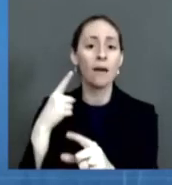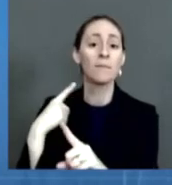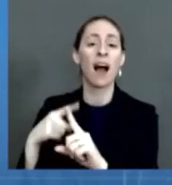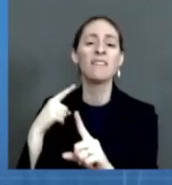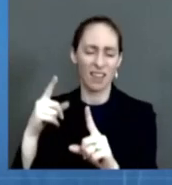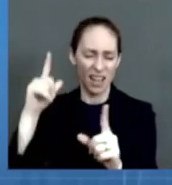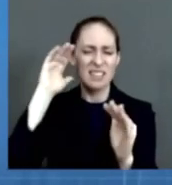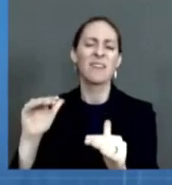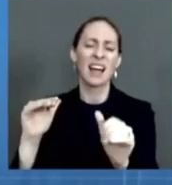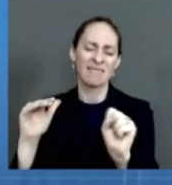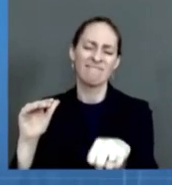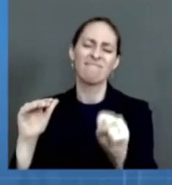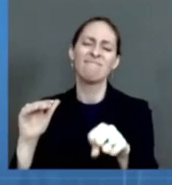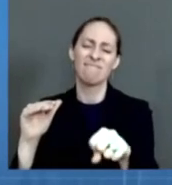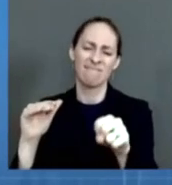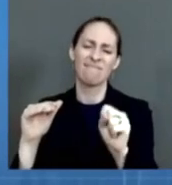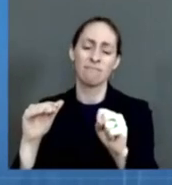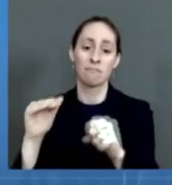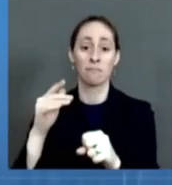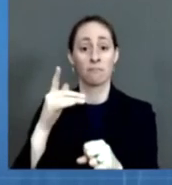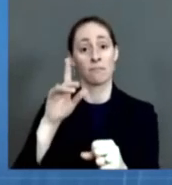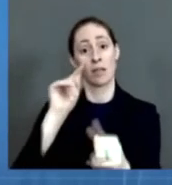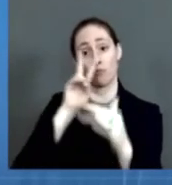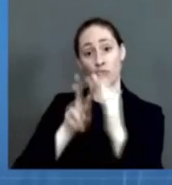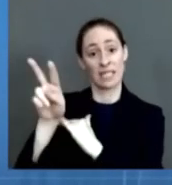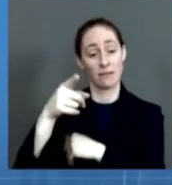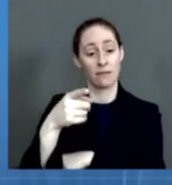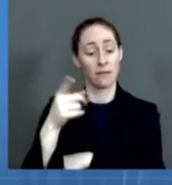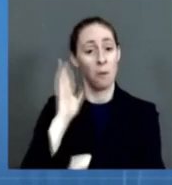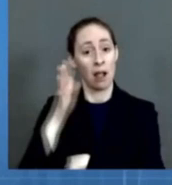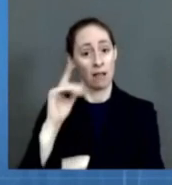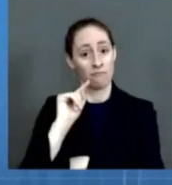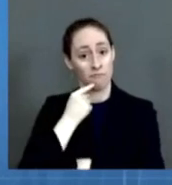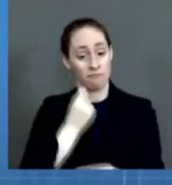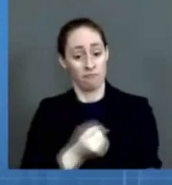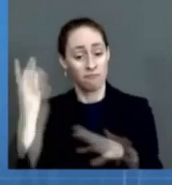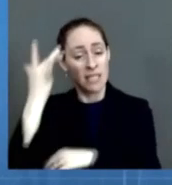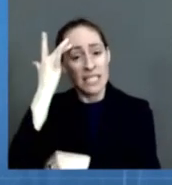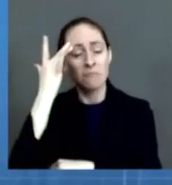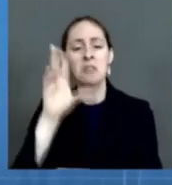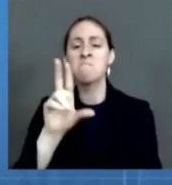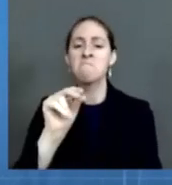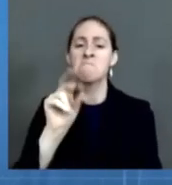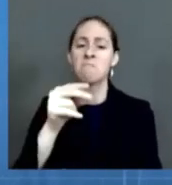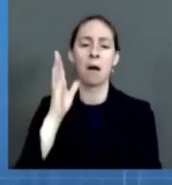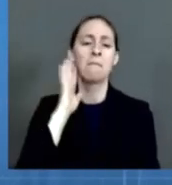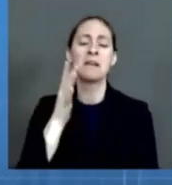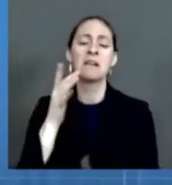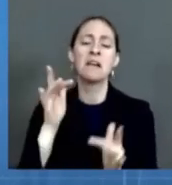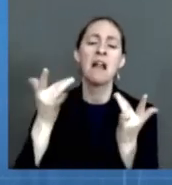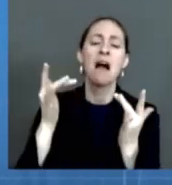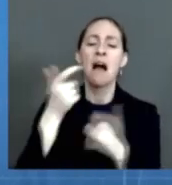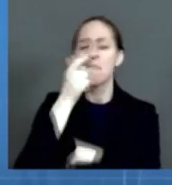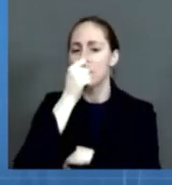We are intent on not letting Omicron disrupt work and school for the vaccinated. You've done the right thing, and we